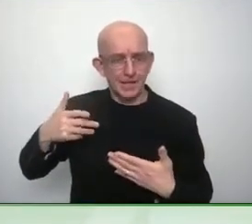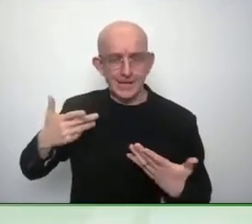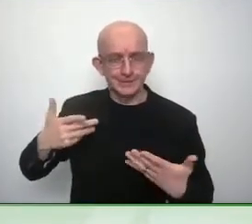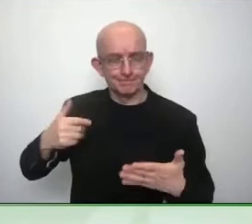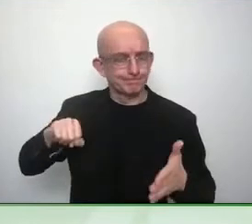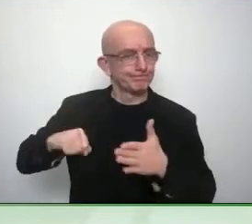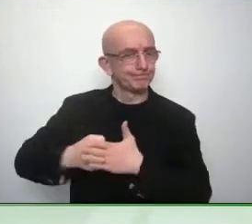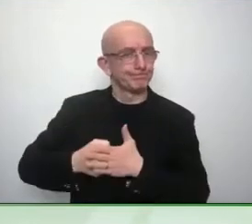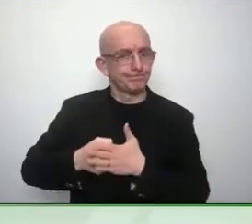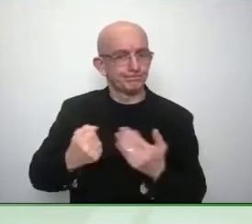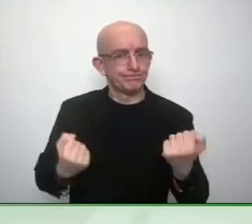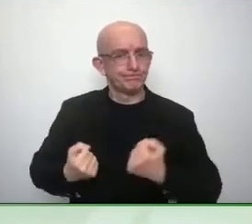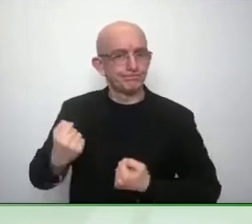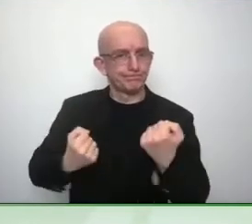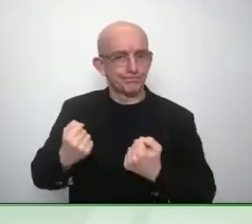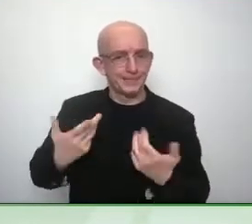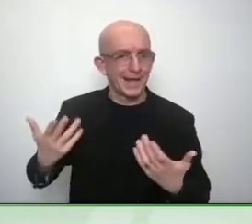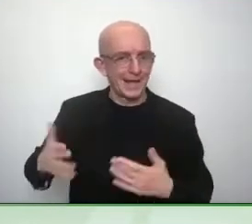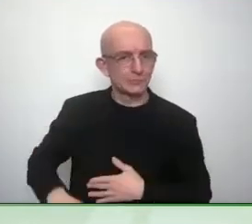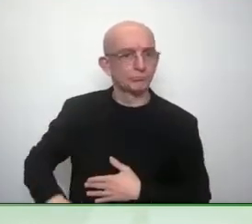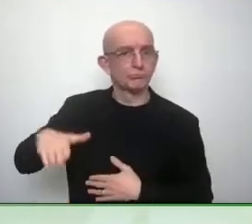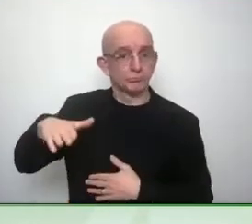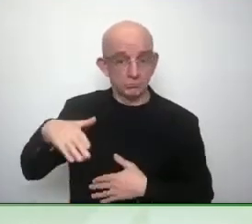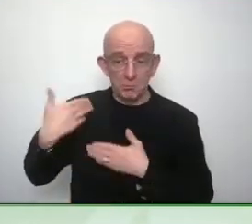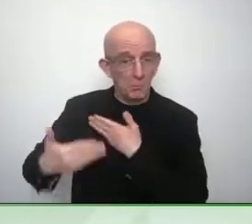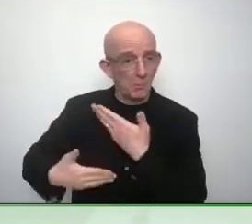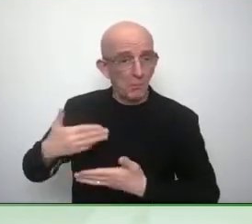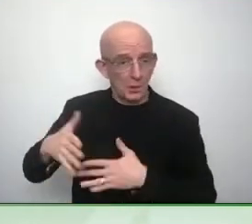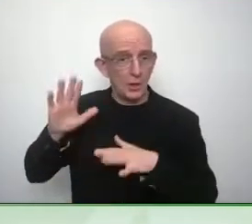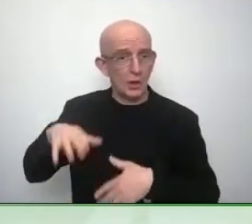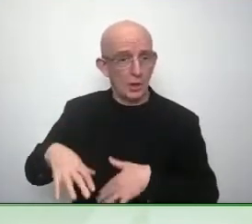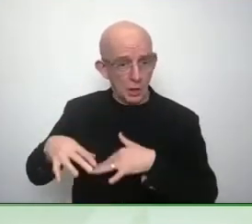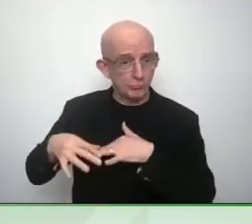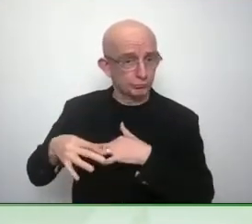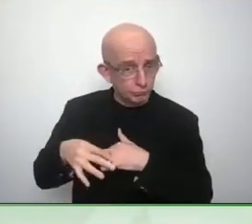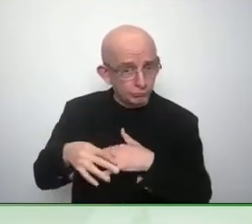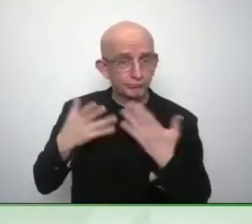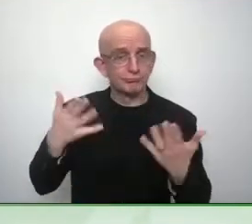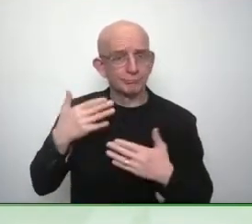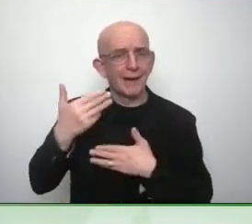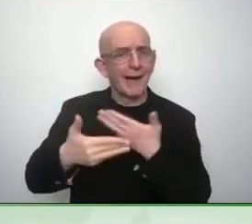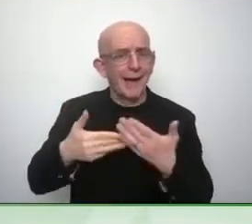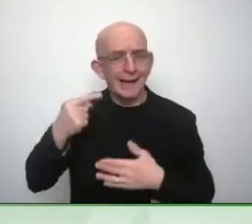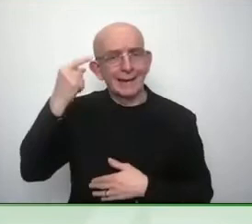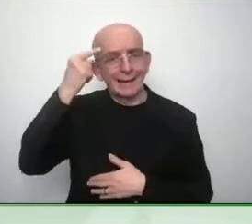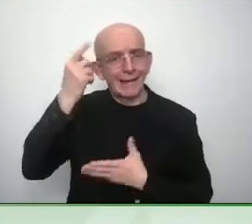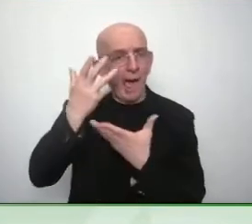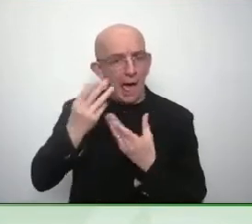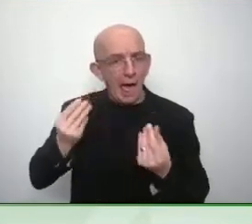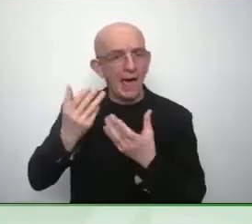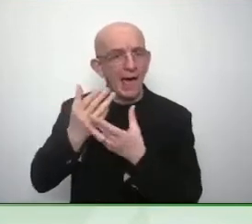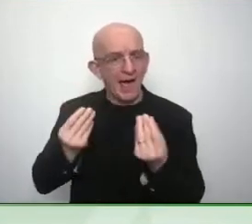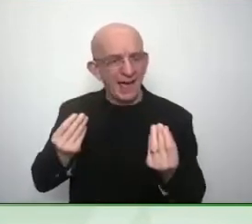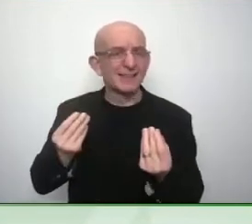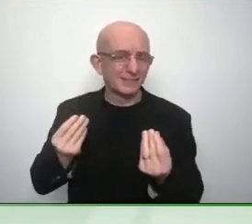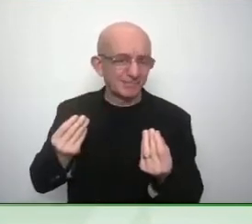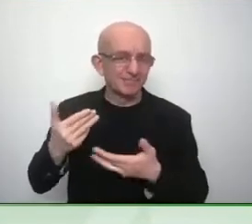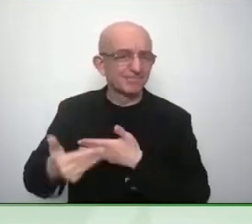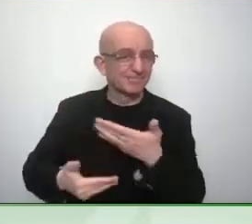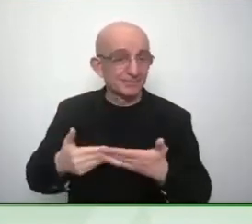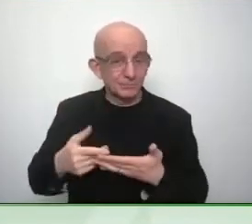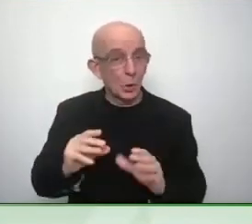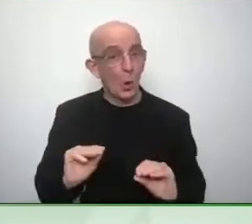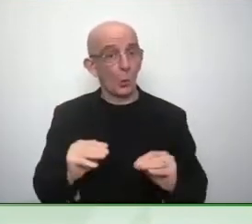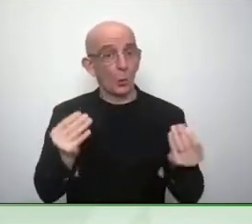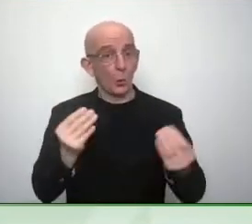and we hear things like I want to say this and then I want to say something that that Dr. LeMondre taught